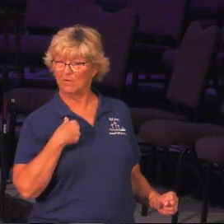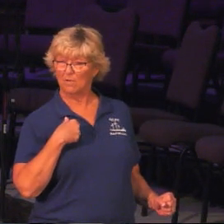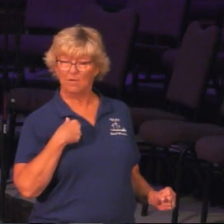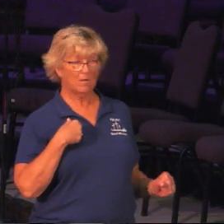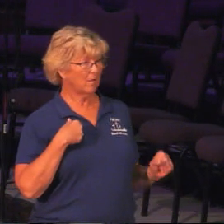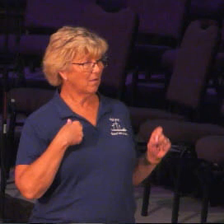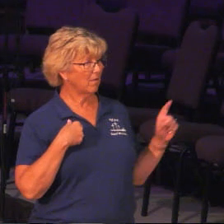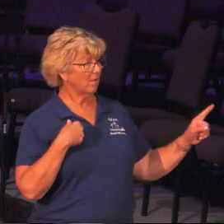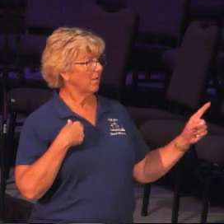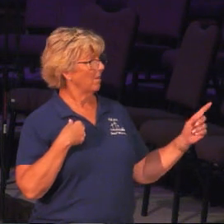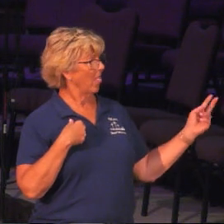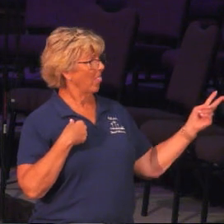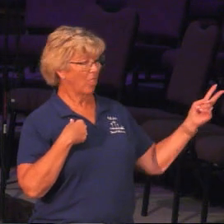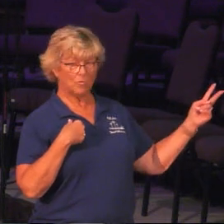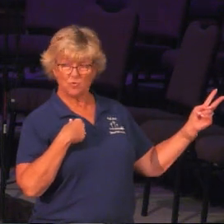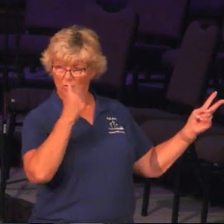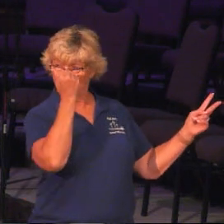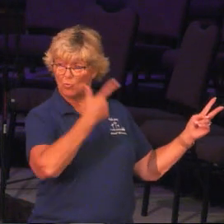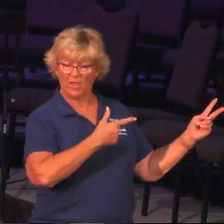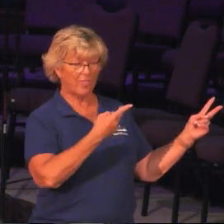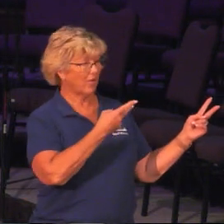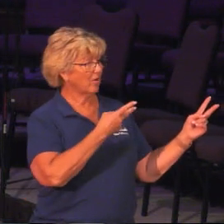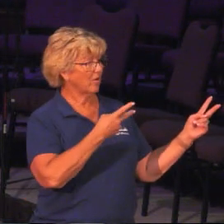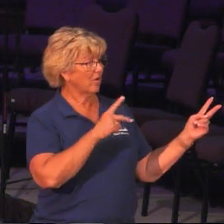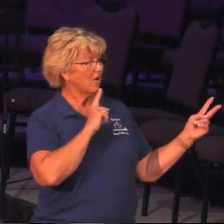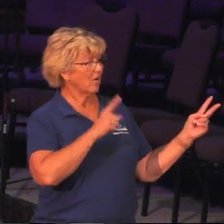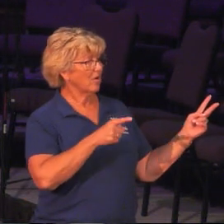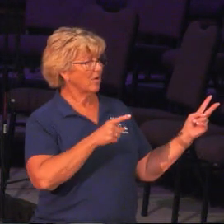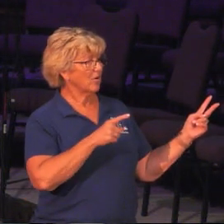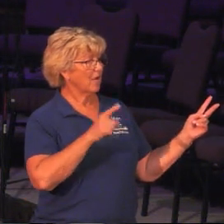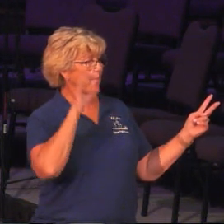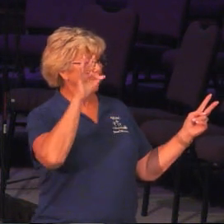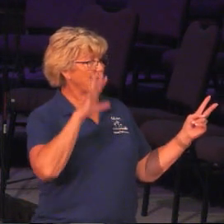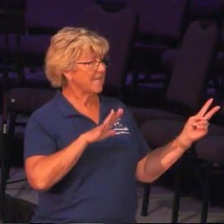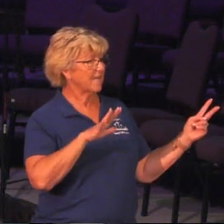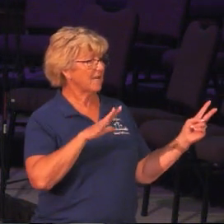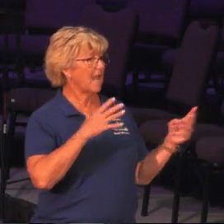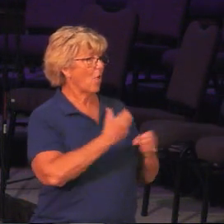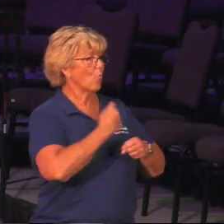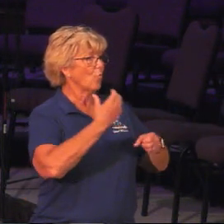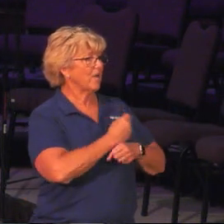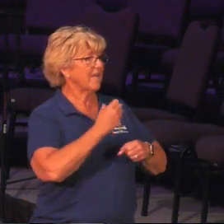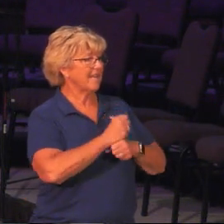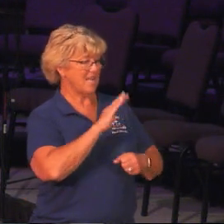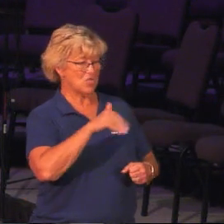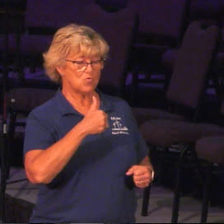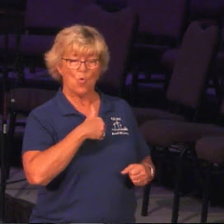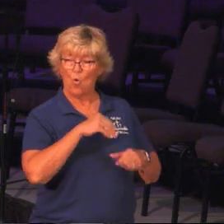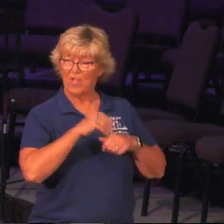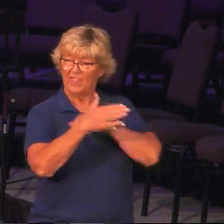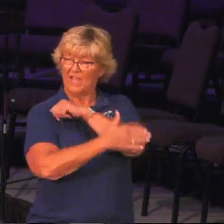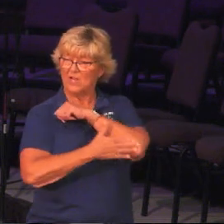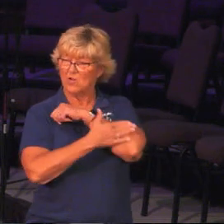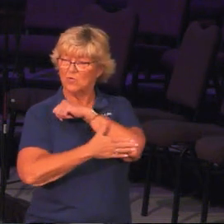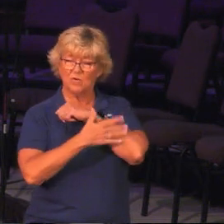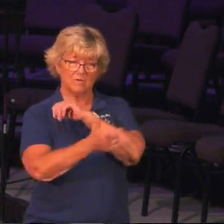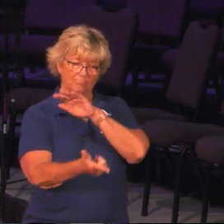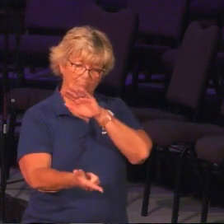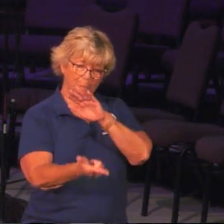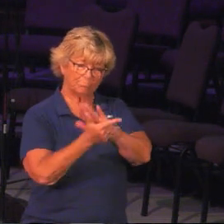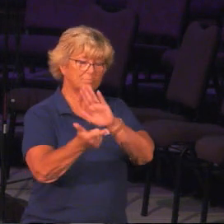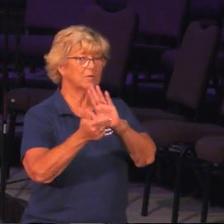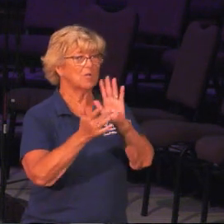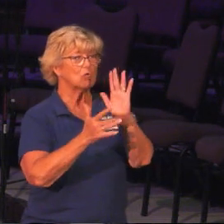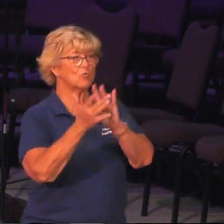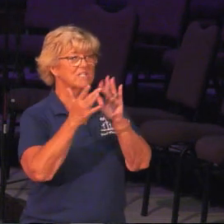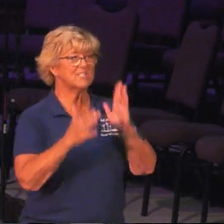Samuel and Johnny are, are, are, are ministering and winning souls for Christ in a country that has kicked out